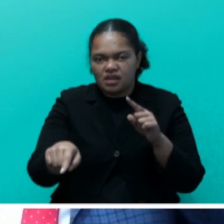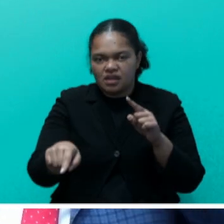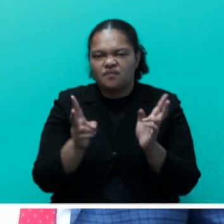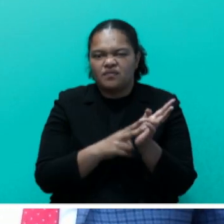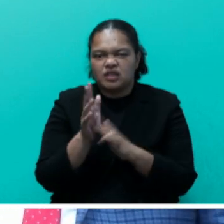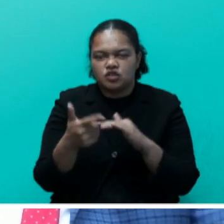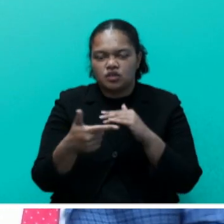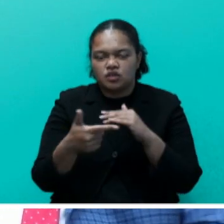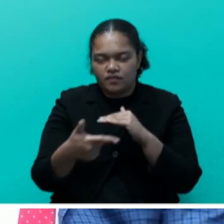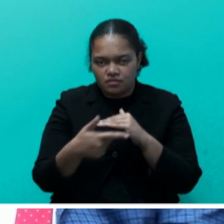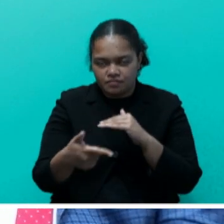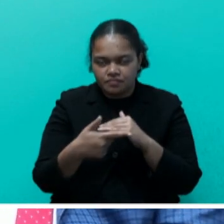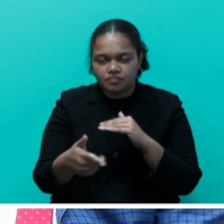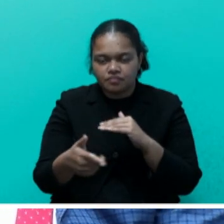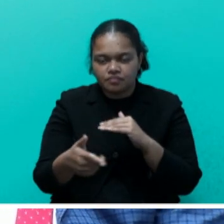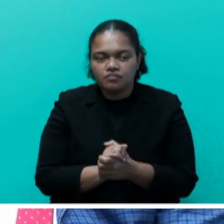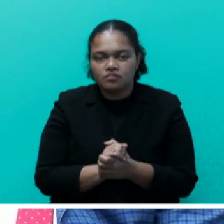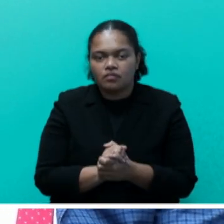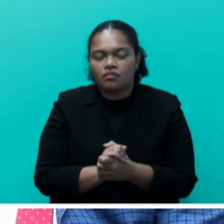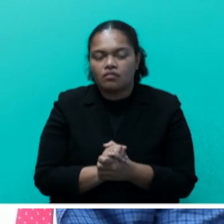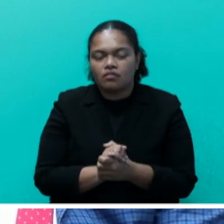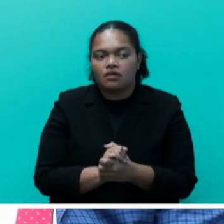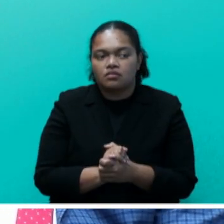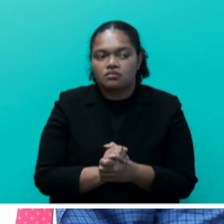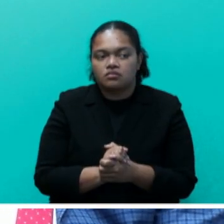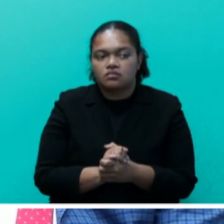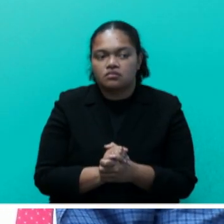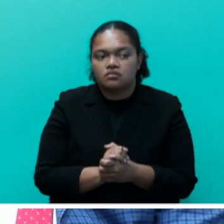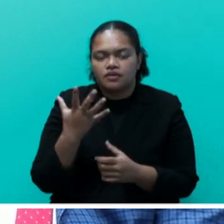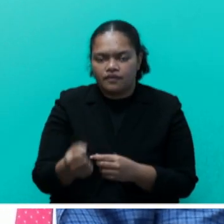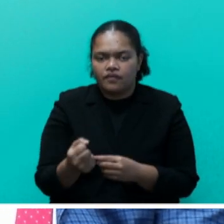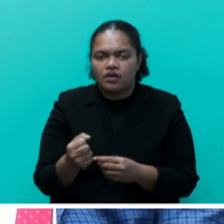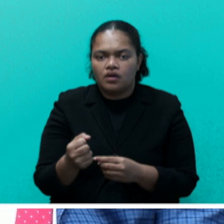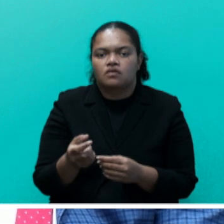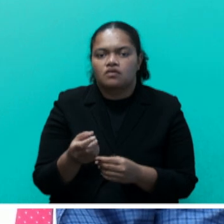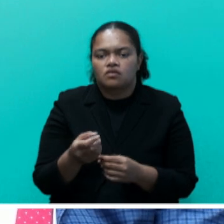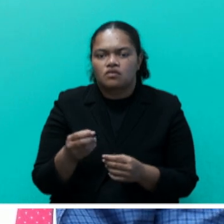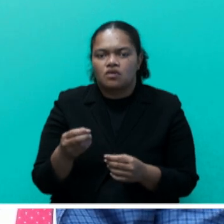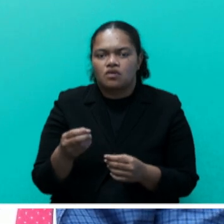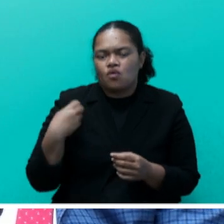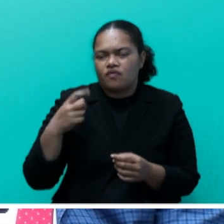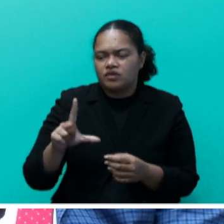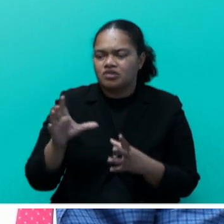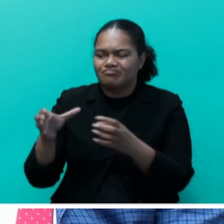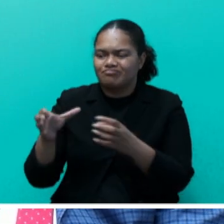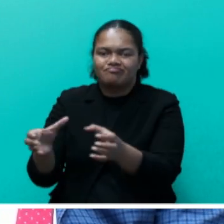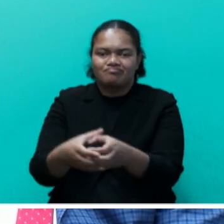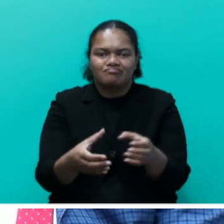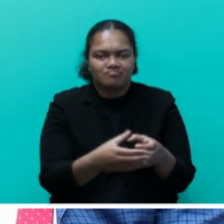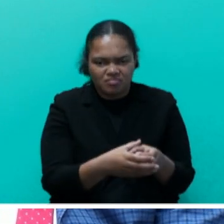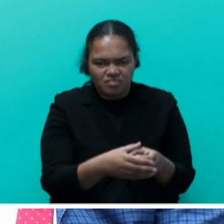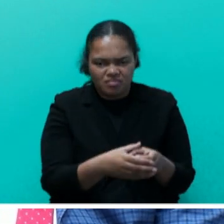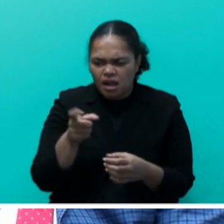So, there are MSEF offices based in various locations, but they cannot cover or monitor